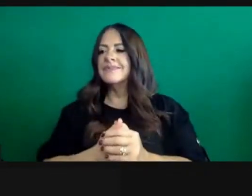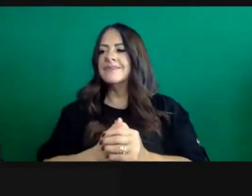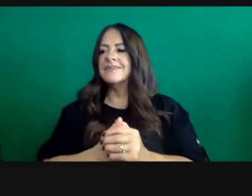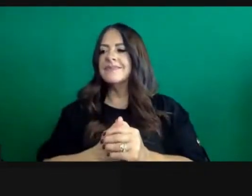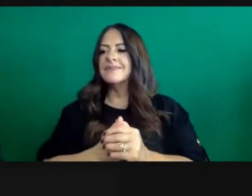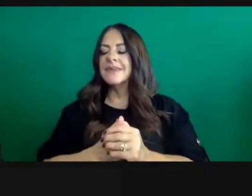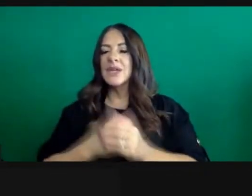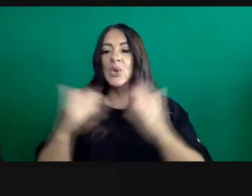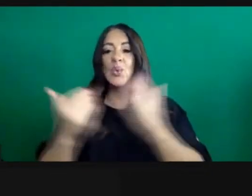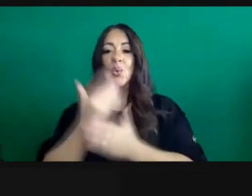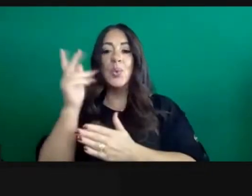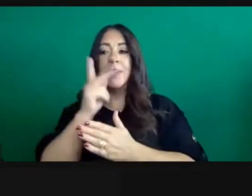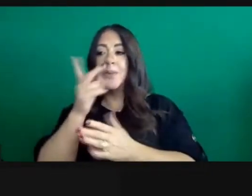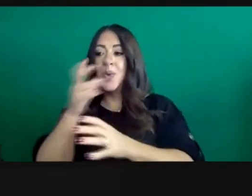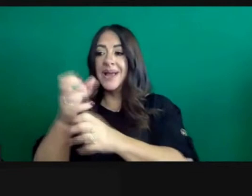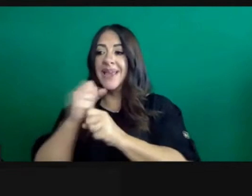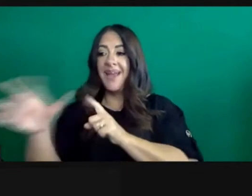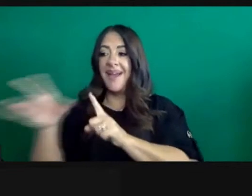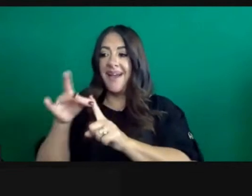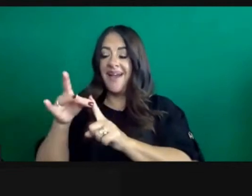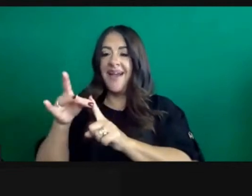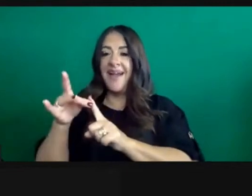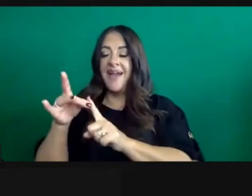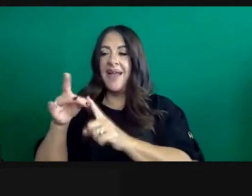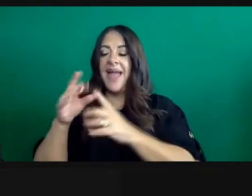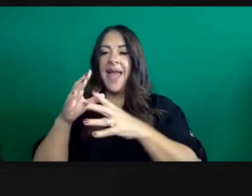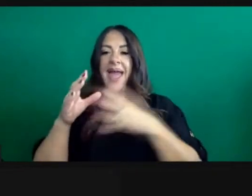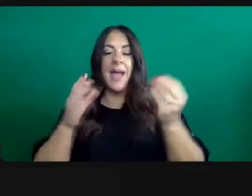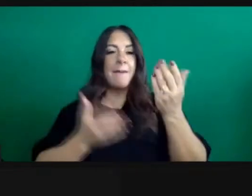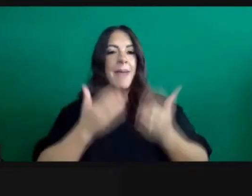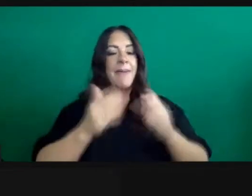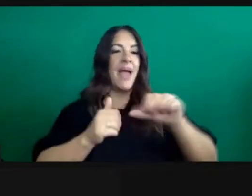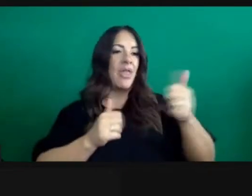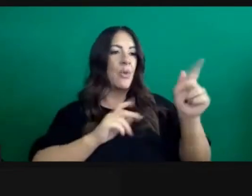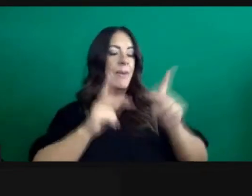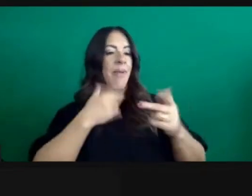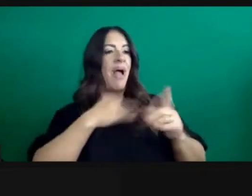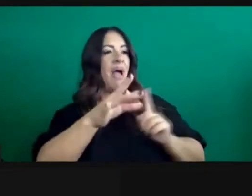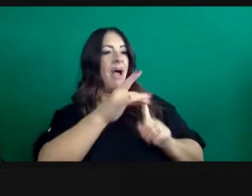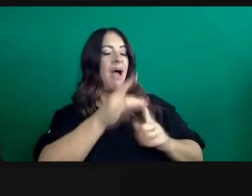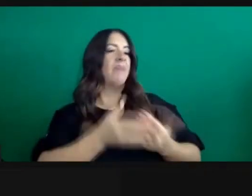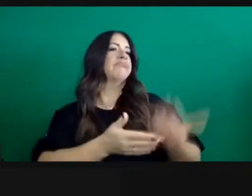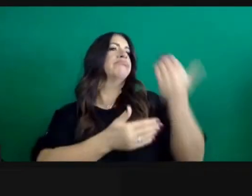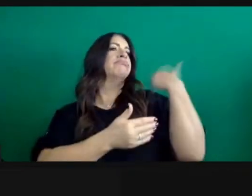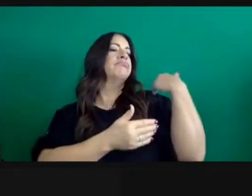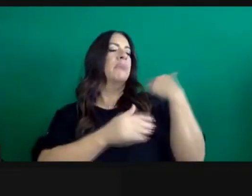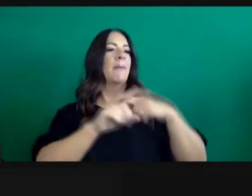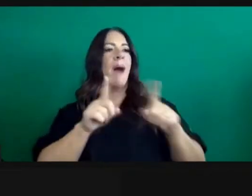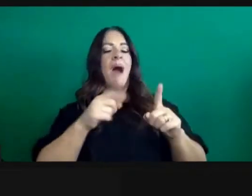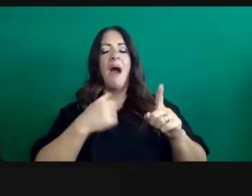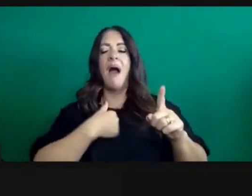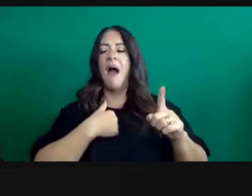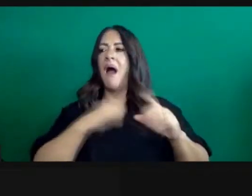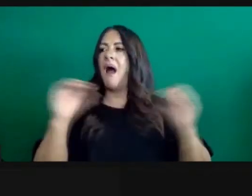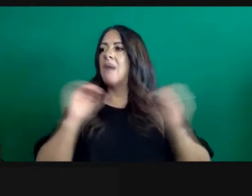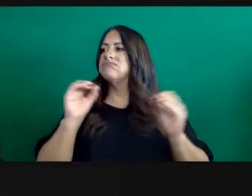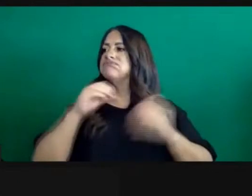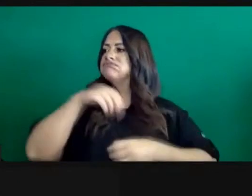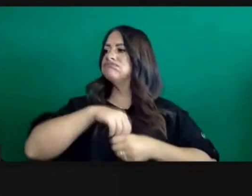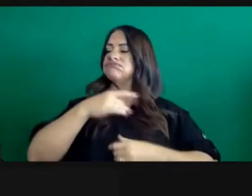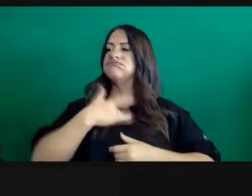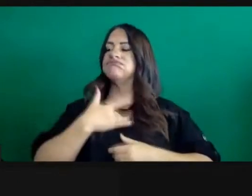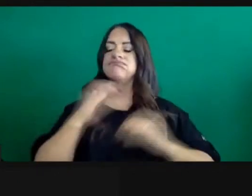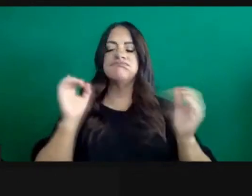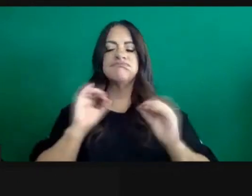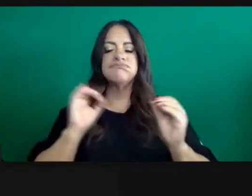newly exposed there and others who had been exposed, infected, are still asymptomatic, may always be asymptomatic,